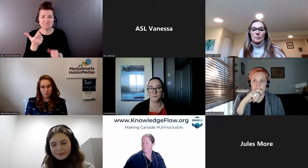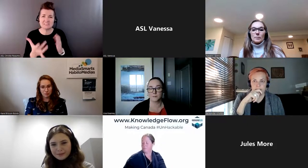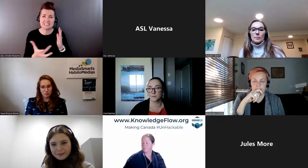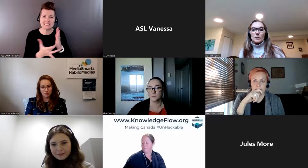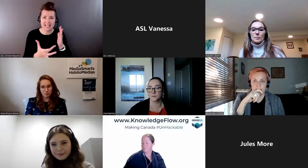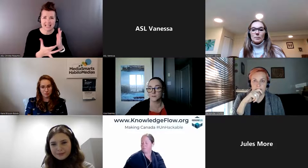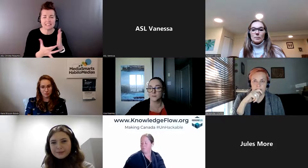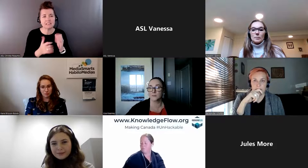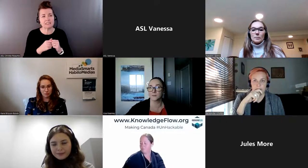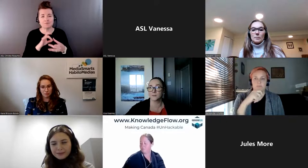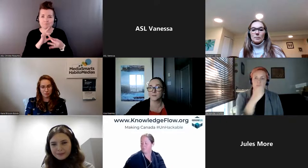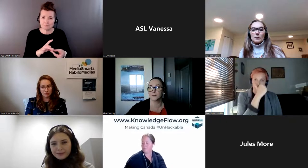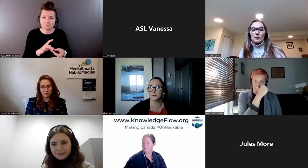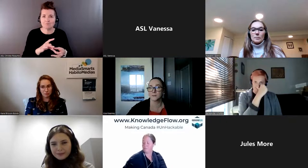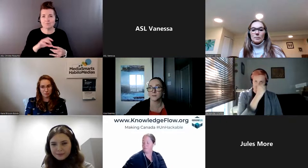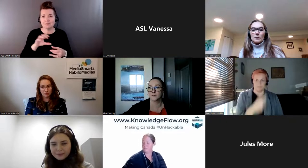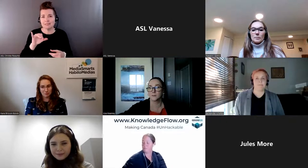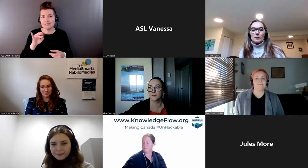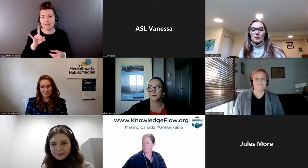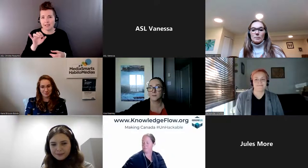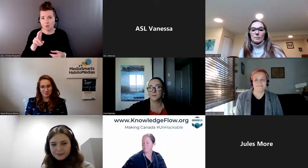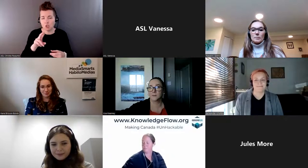cybersecurity, but just a little bit.